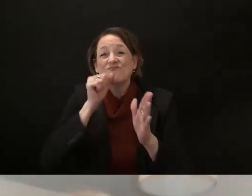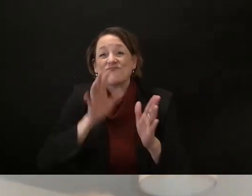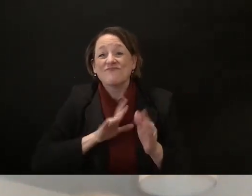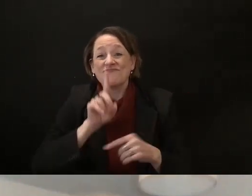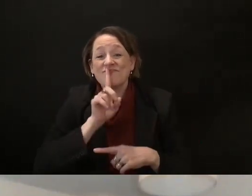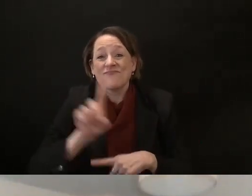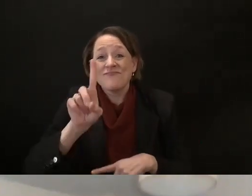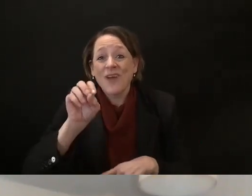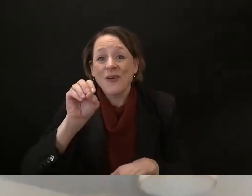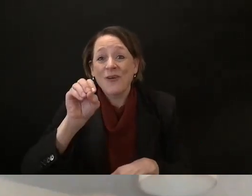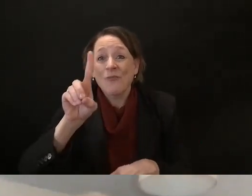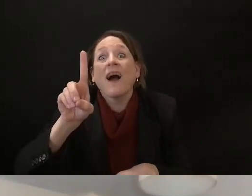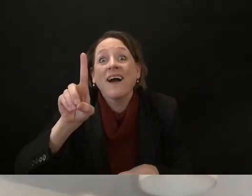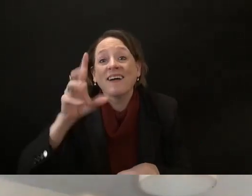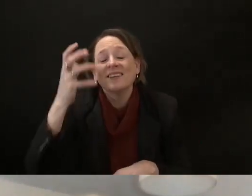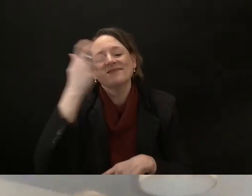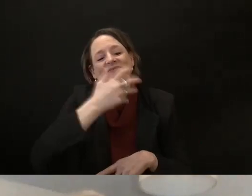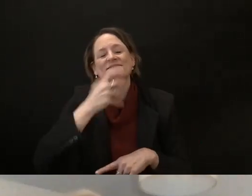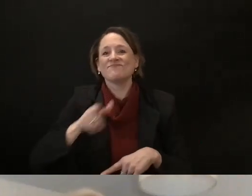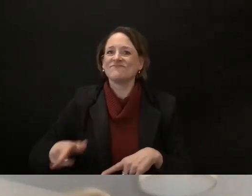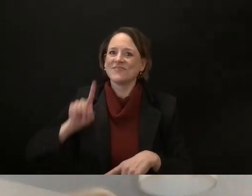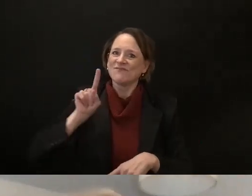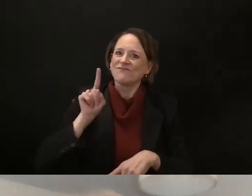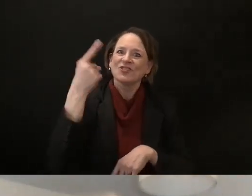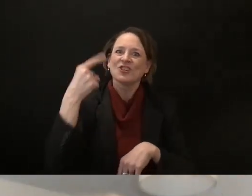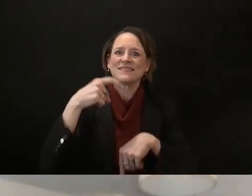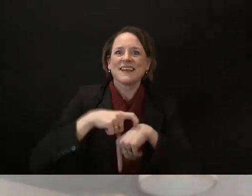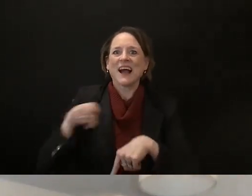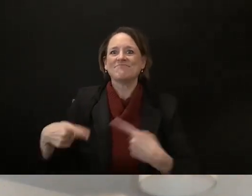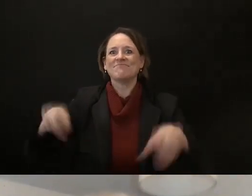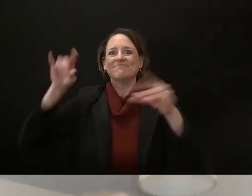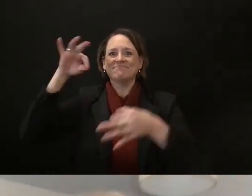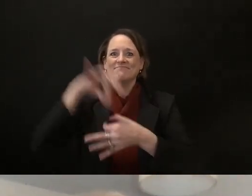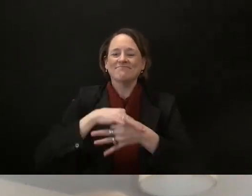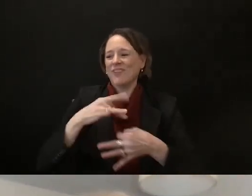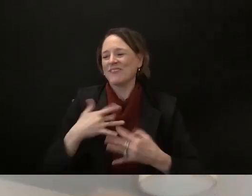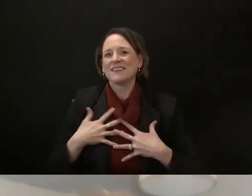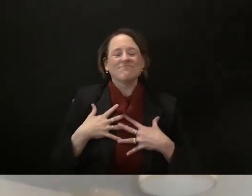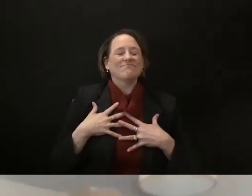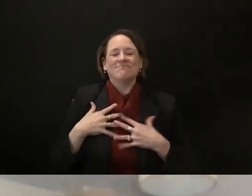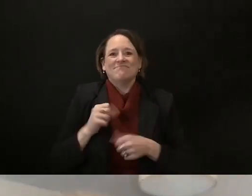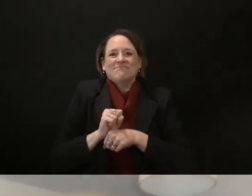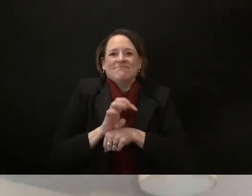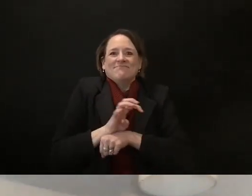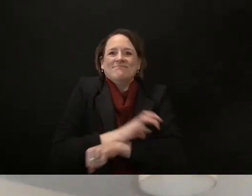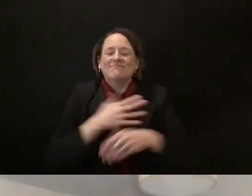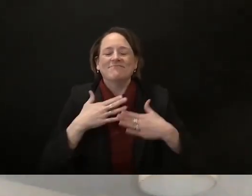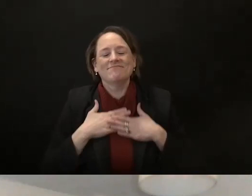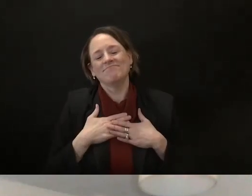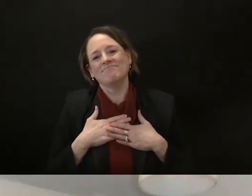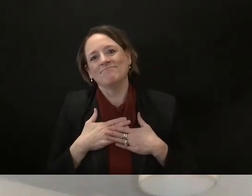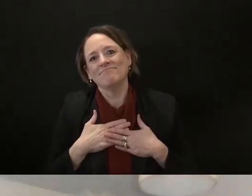that is that um all right and uh representative sneaky you've got the next one too oh um